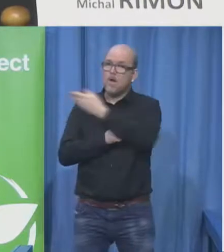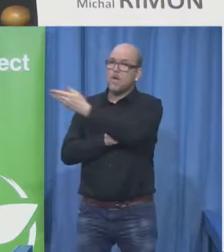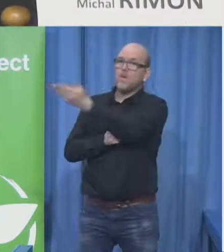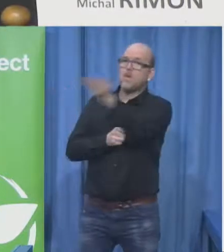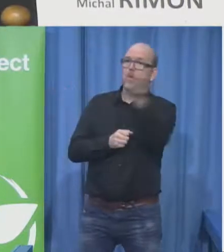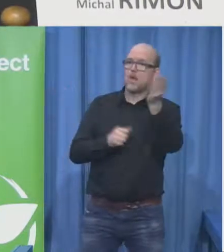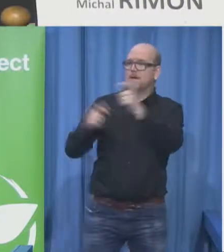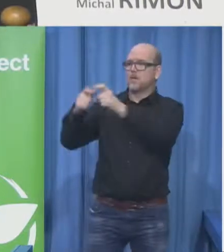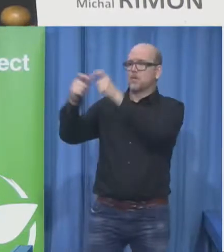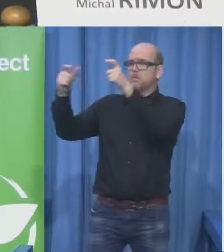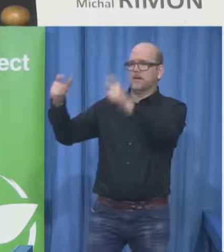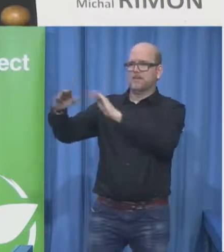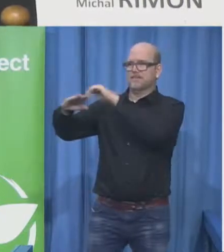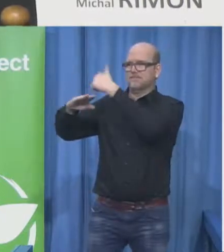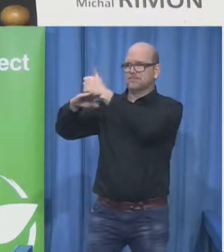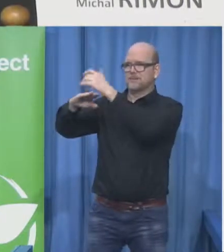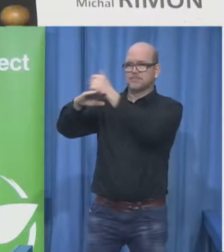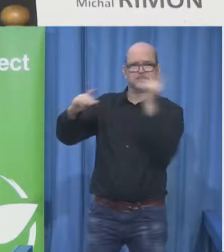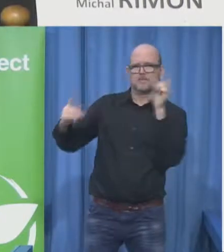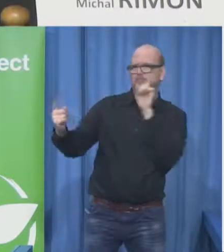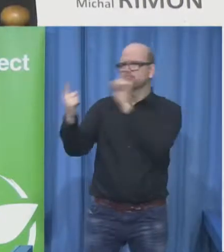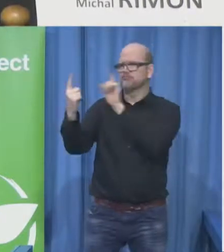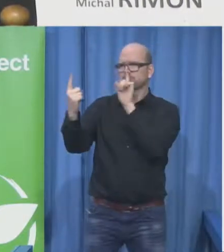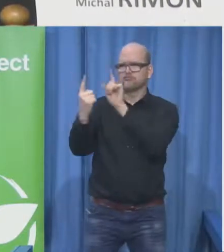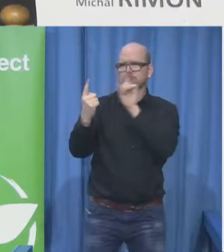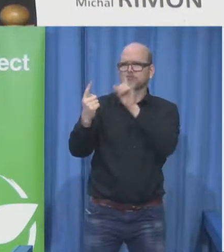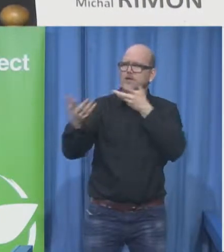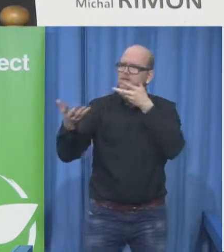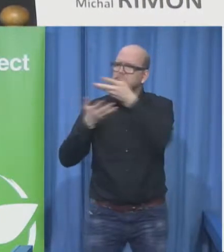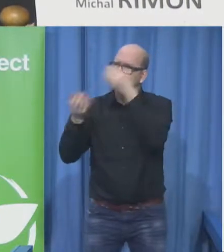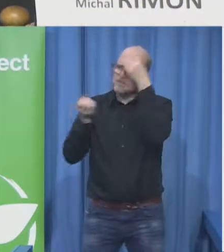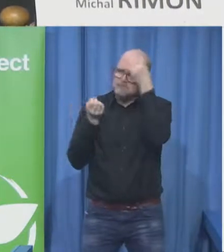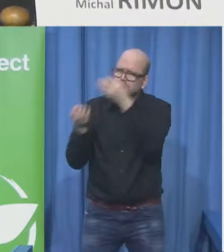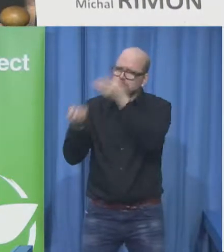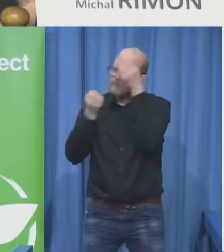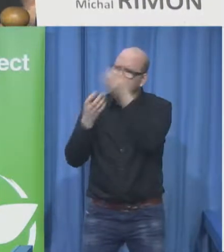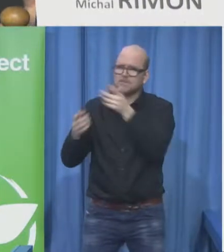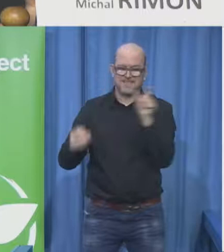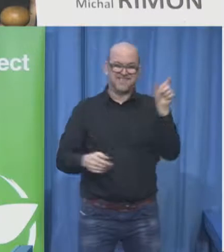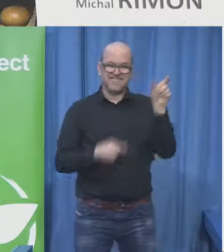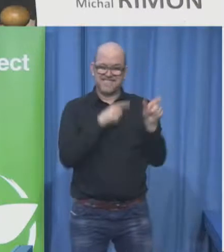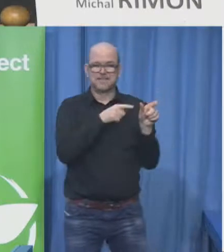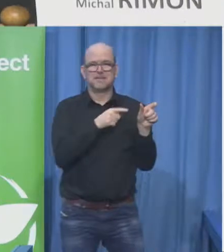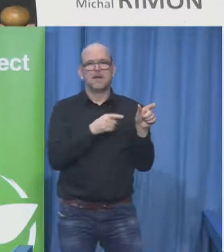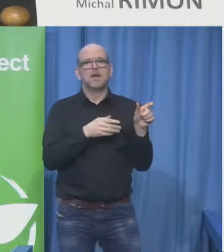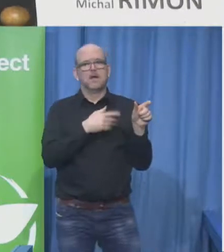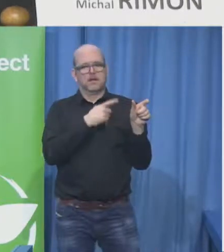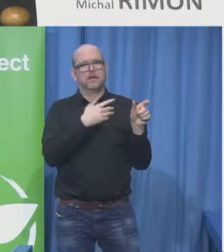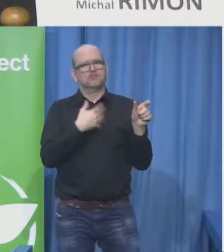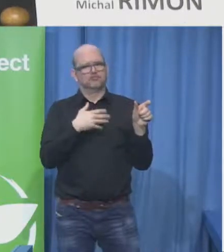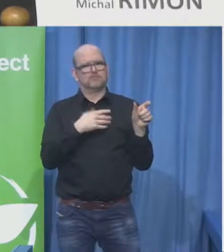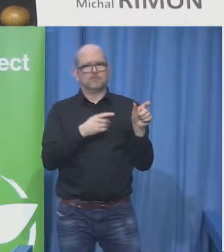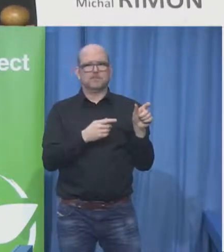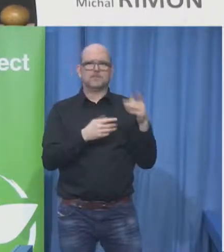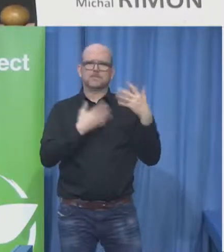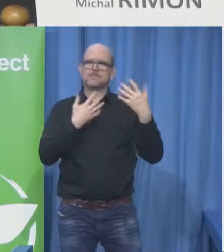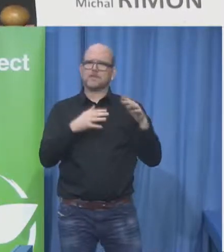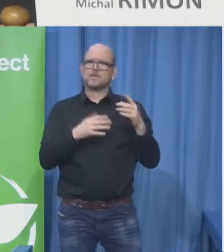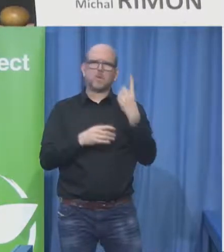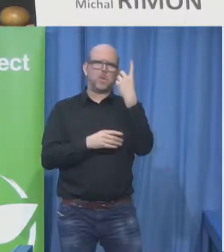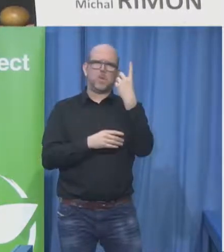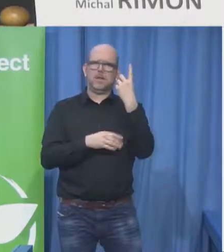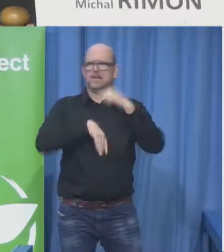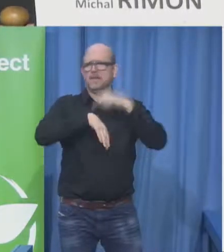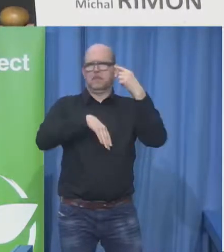where she gave a lecture to a municipality and as usual she was amazing and at the end of the lecture the